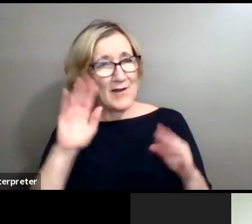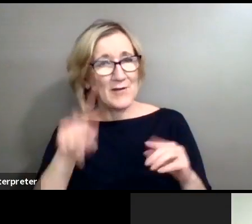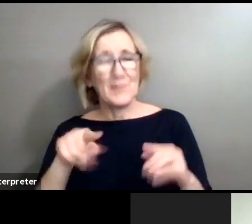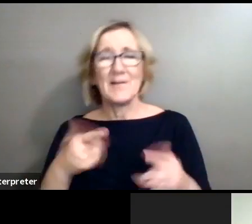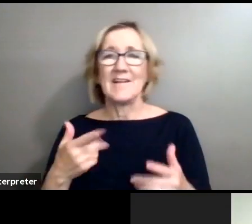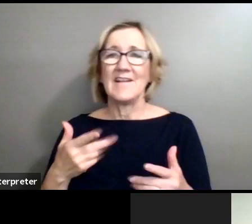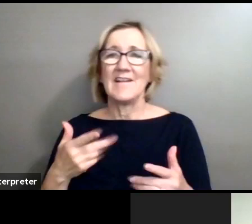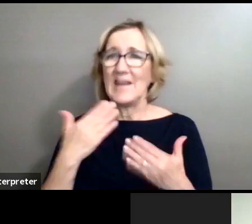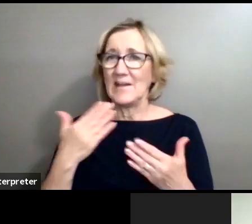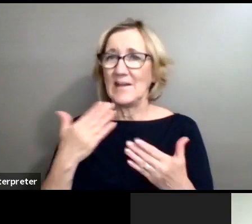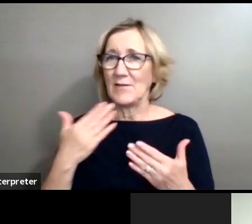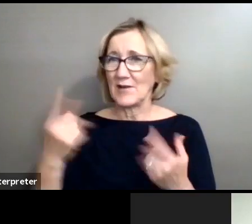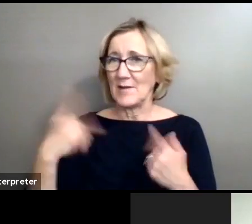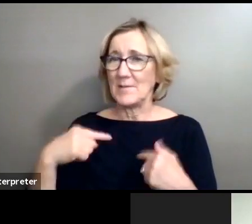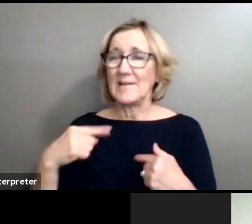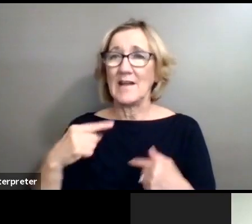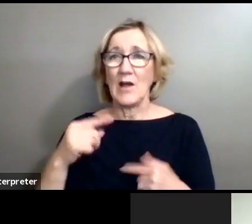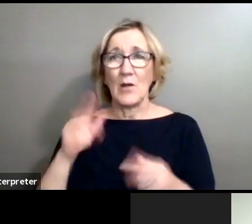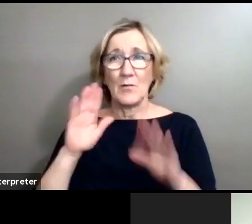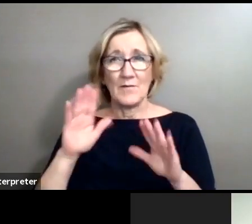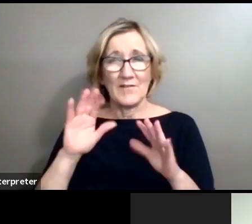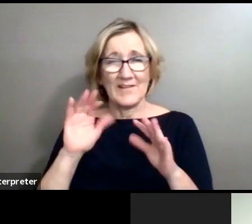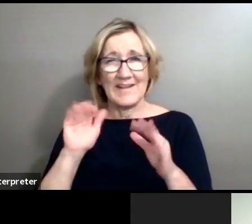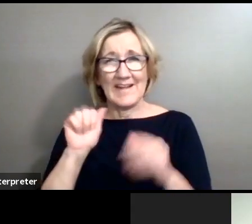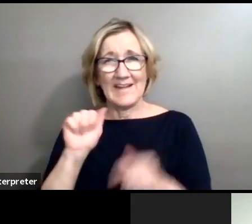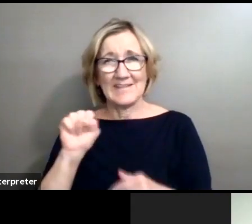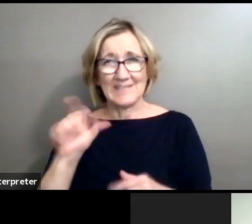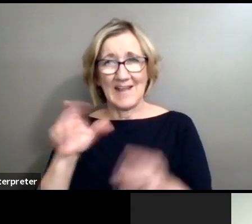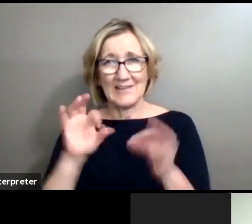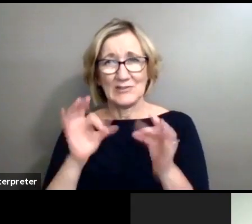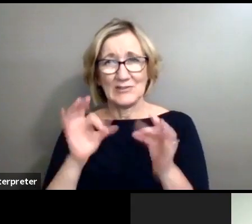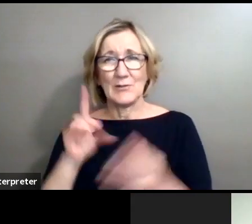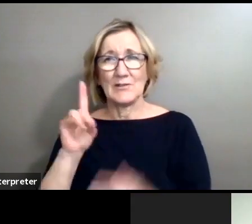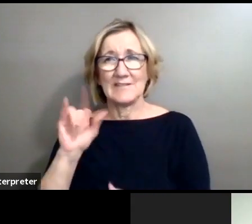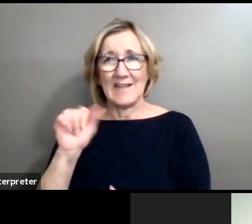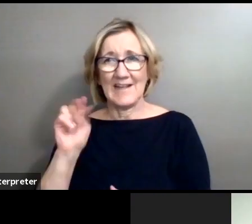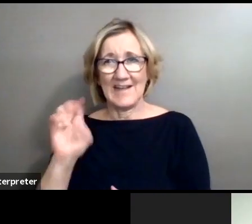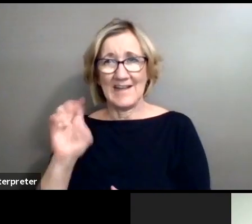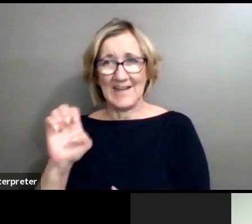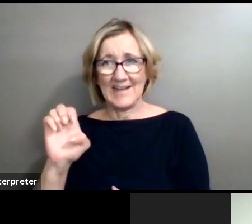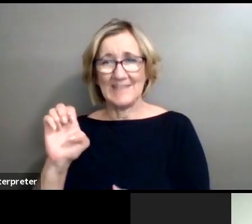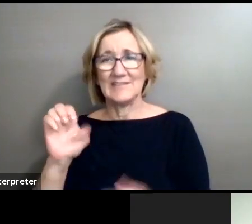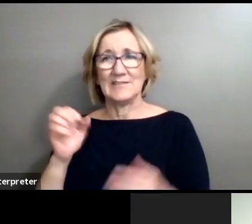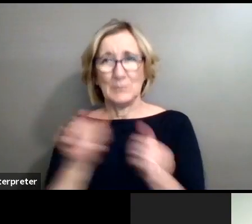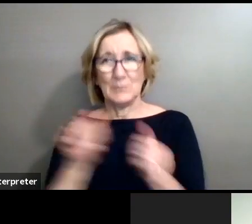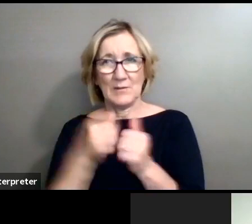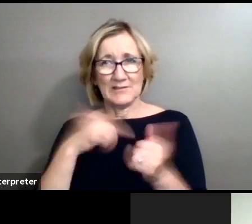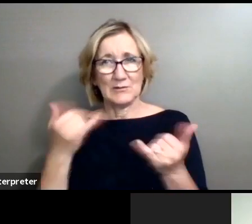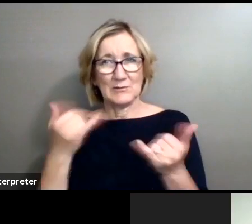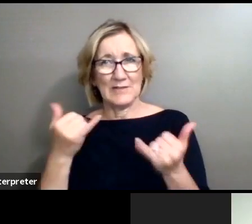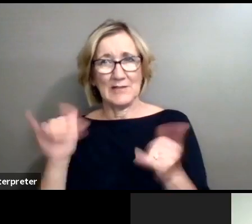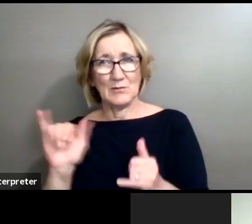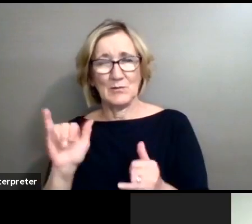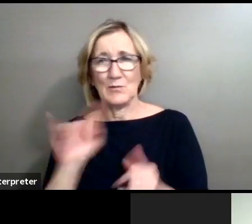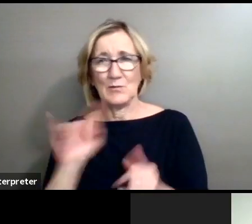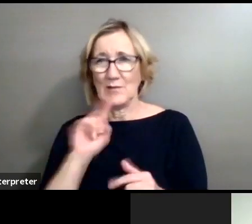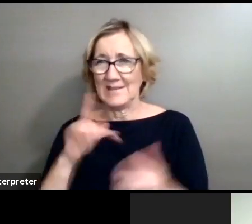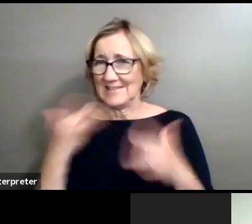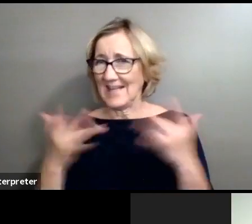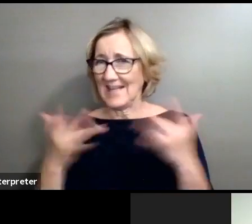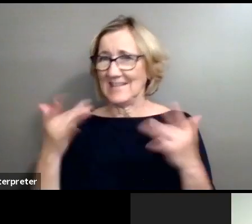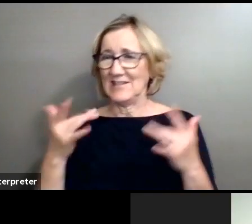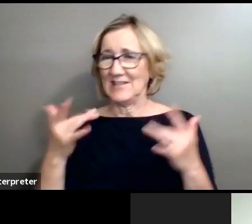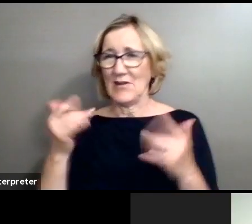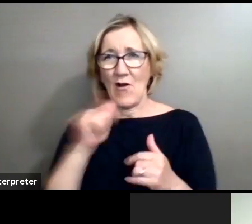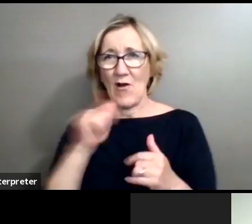And then we also have our wonderful ASL interpreter, Diane. She's with us as well today. So we're super excited to have